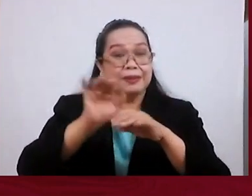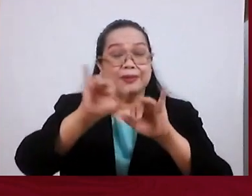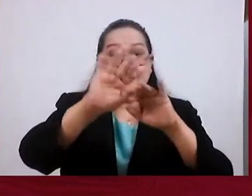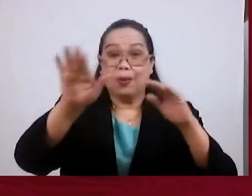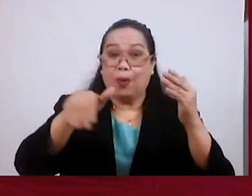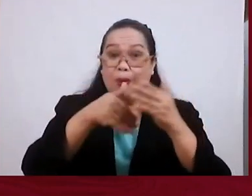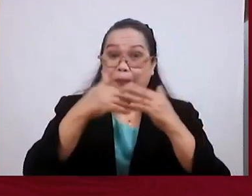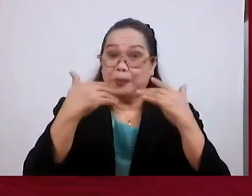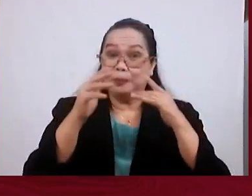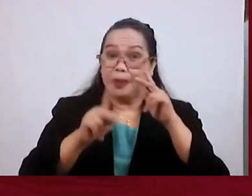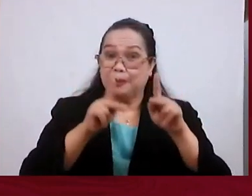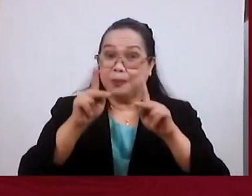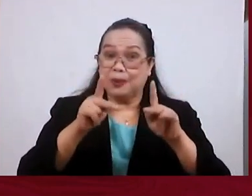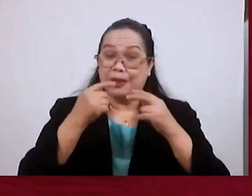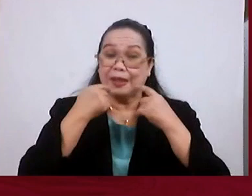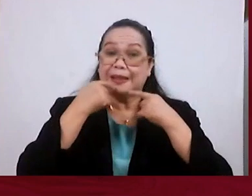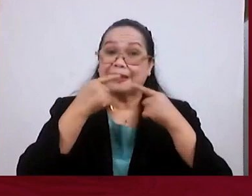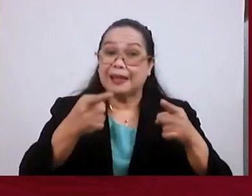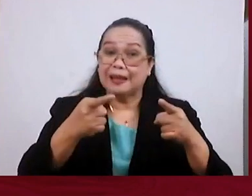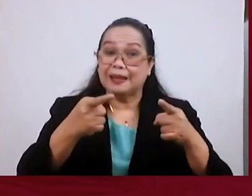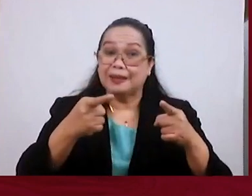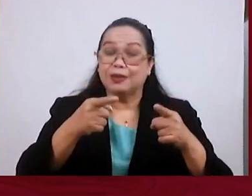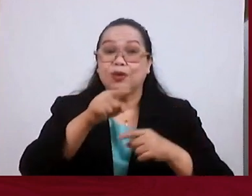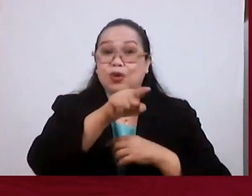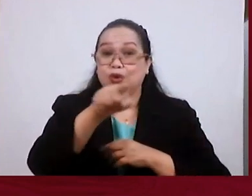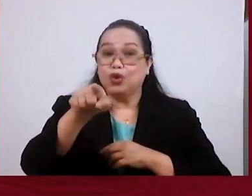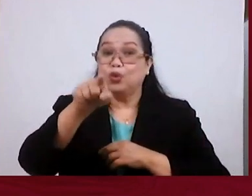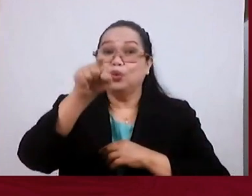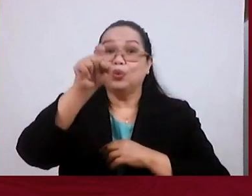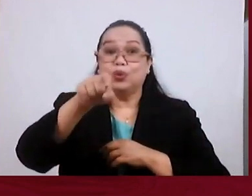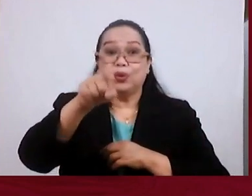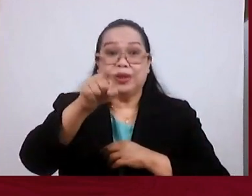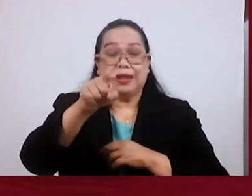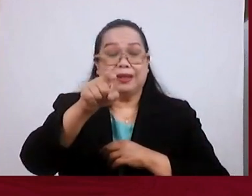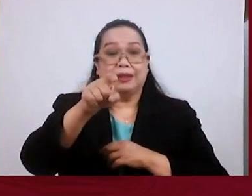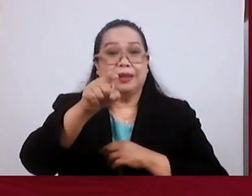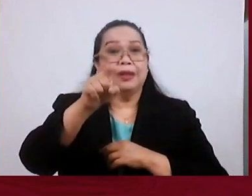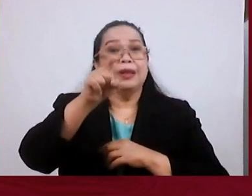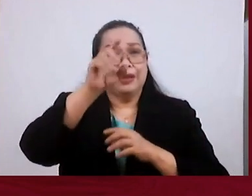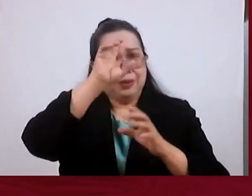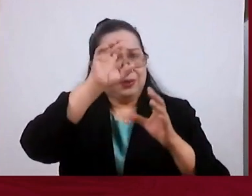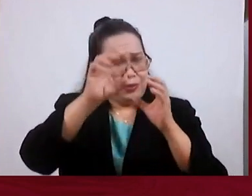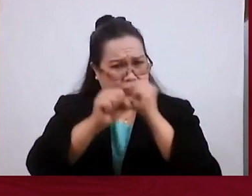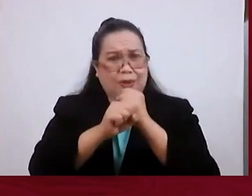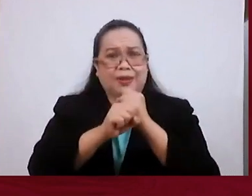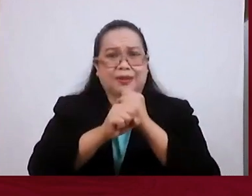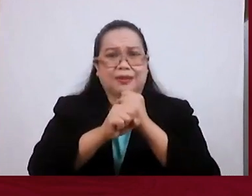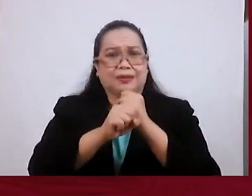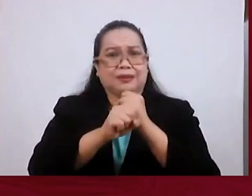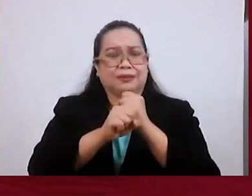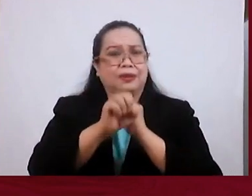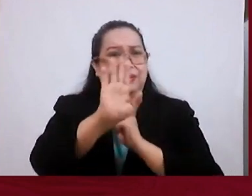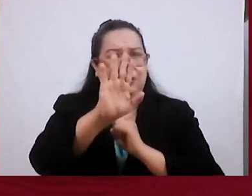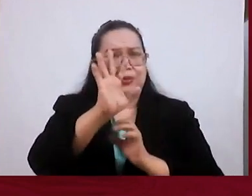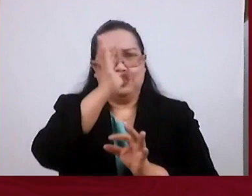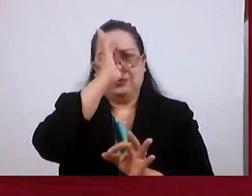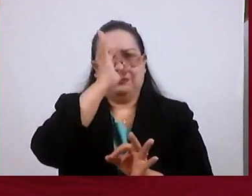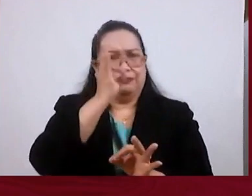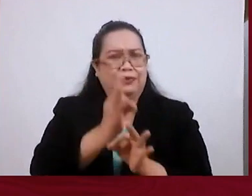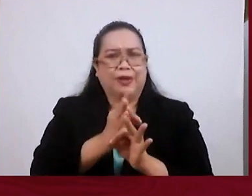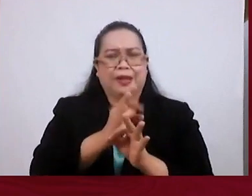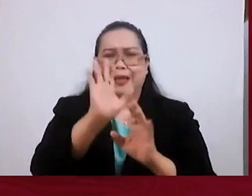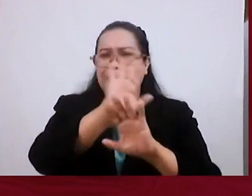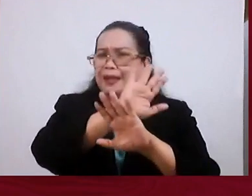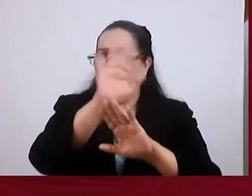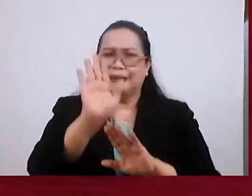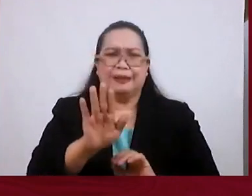congregation, telling them, you need to hold fast in your faith. You need to never